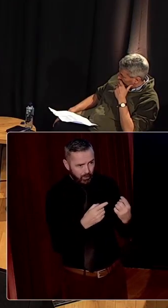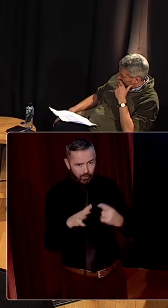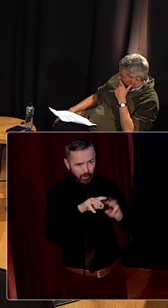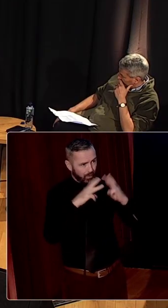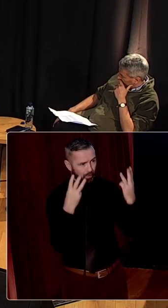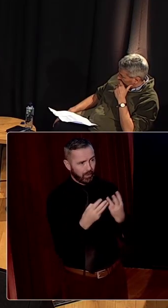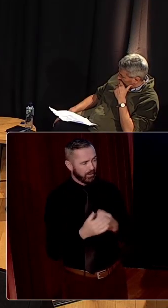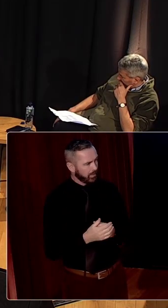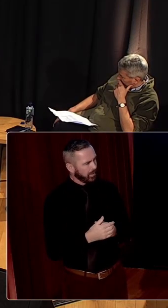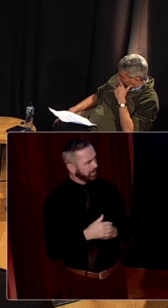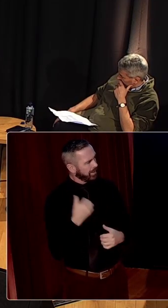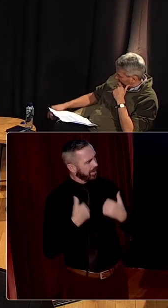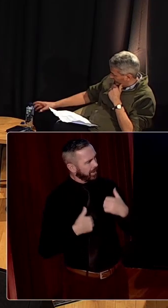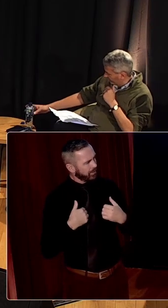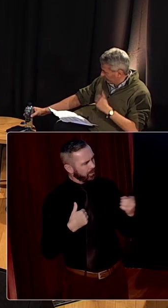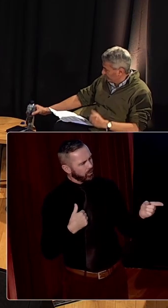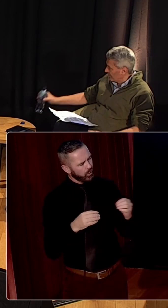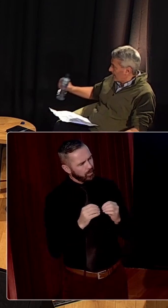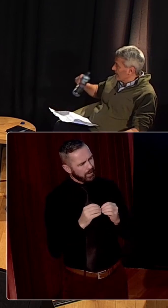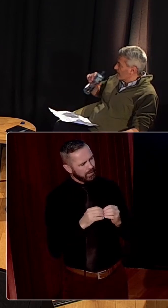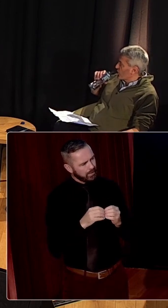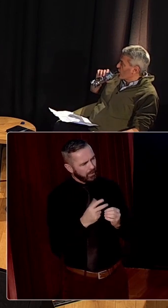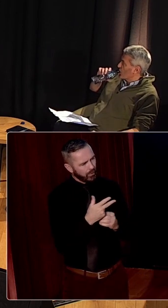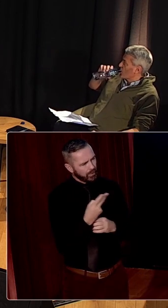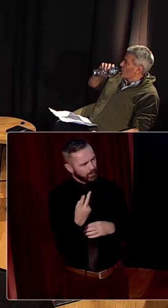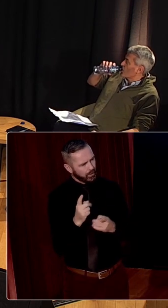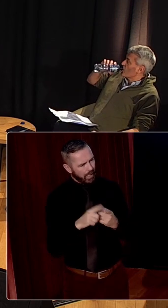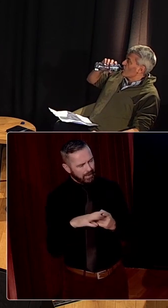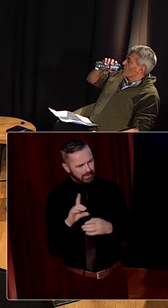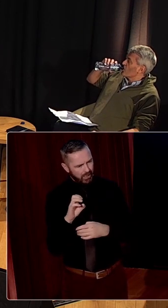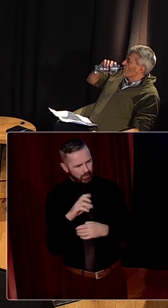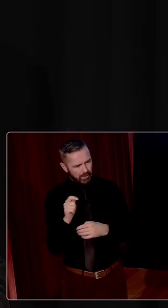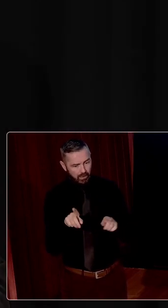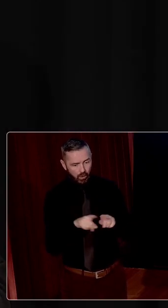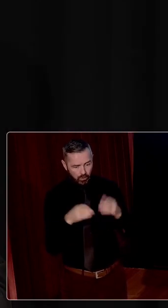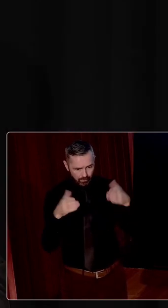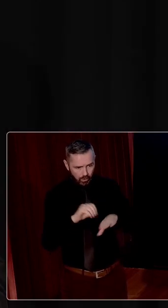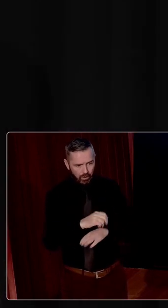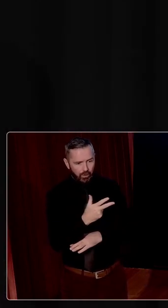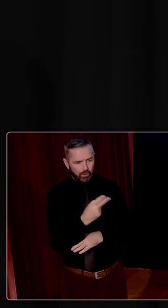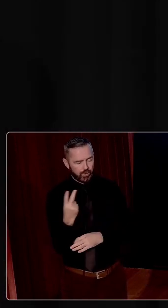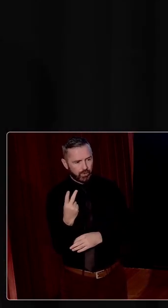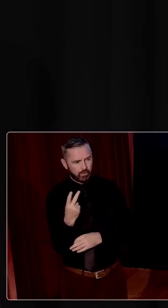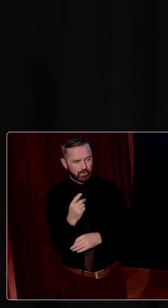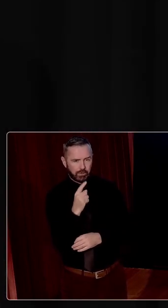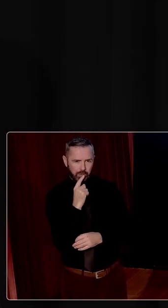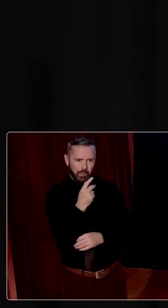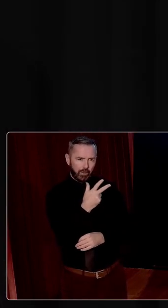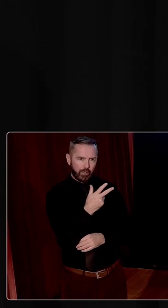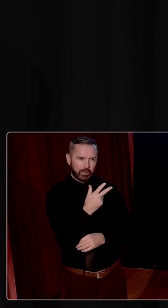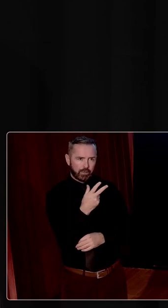interested, you mentioned 32 and, um, Diarmuid, of course, focused on it. And I think again, 32